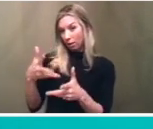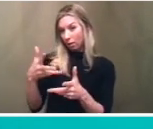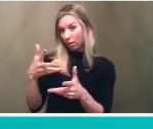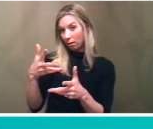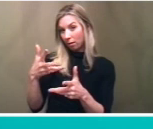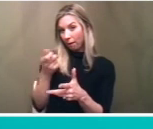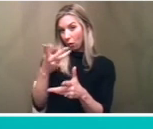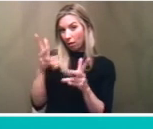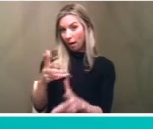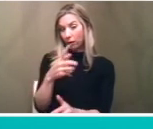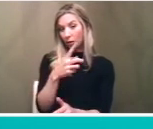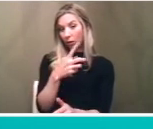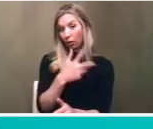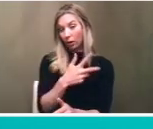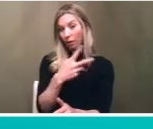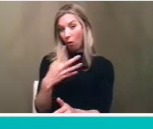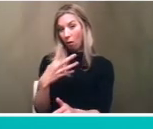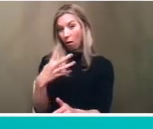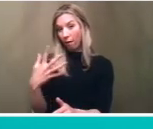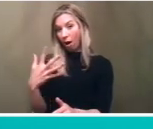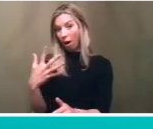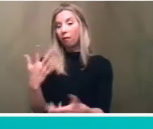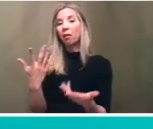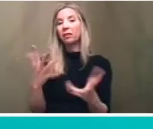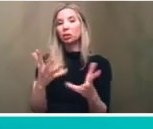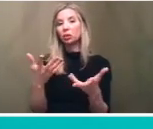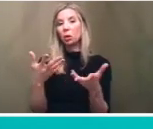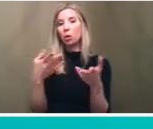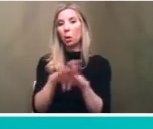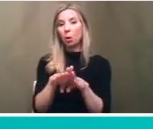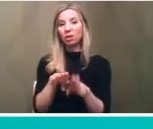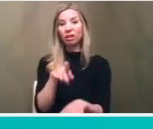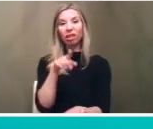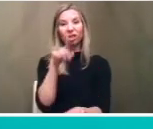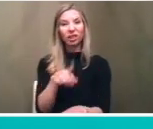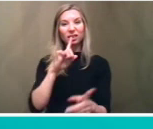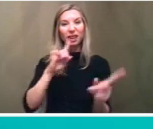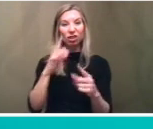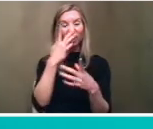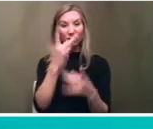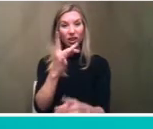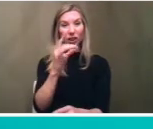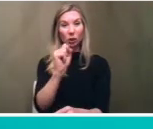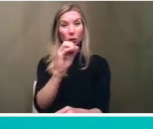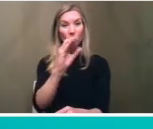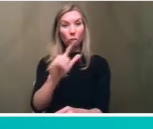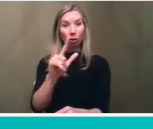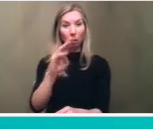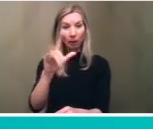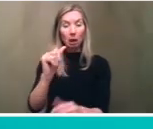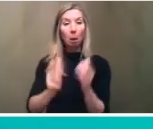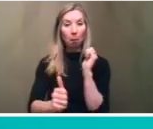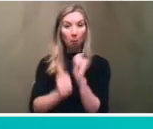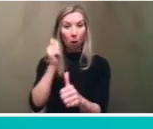three four five and we can close the poll and this one's interesting all right so social media um got the most votes but